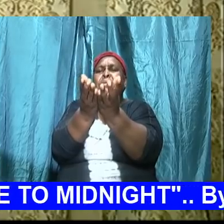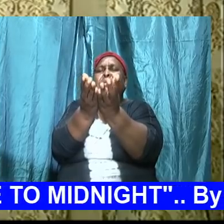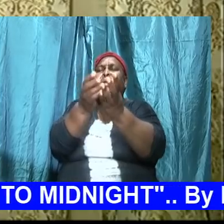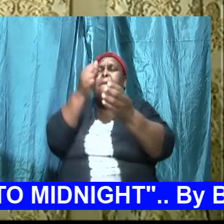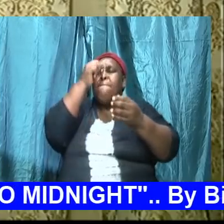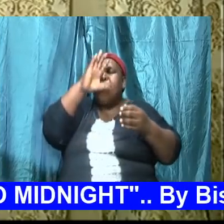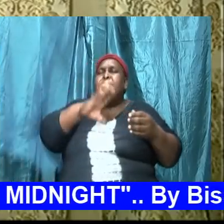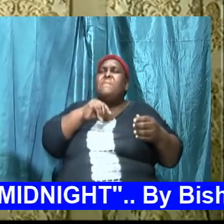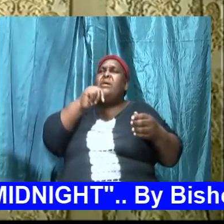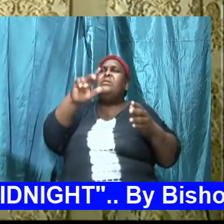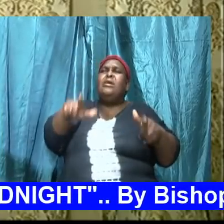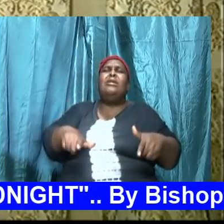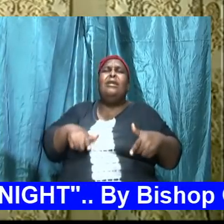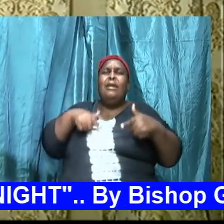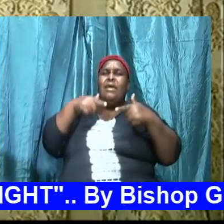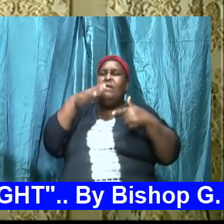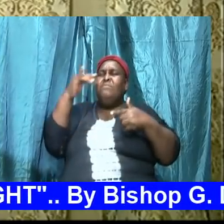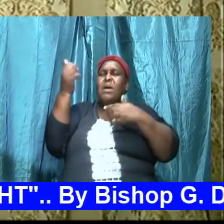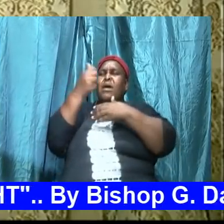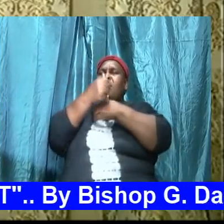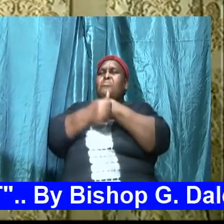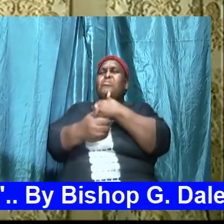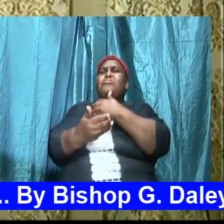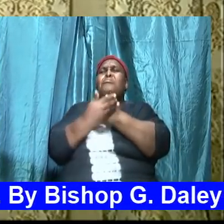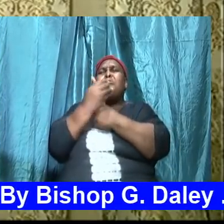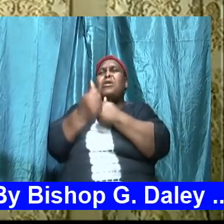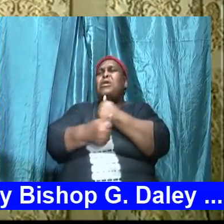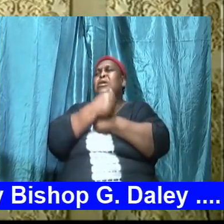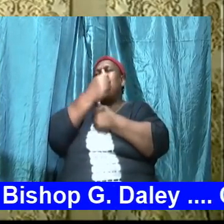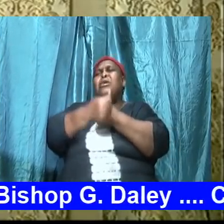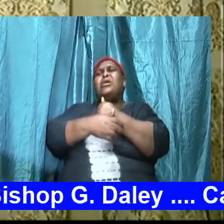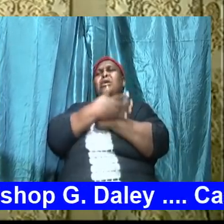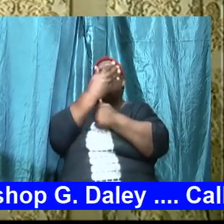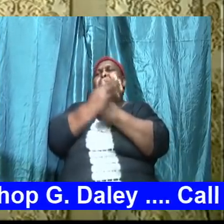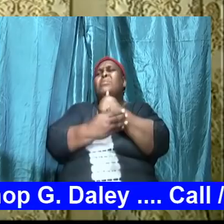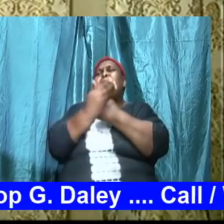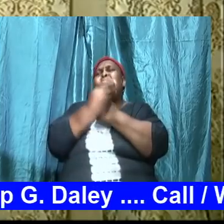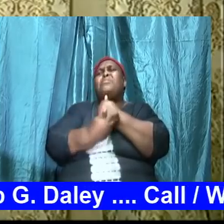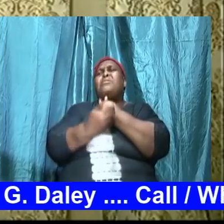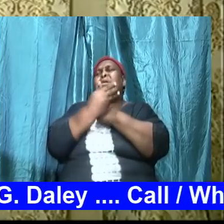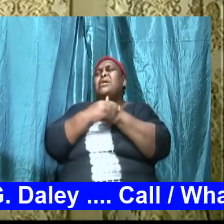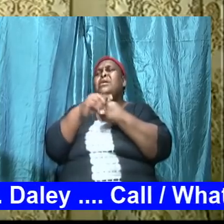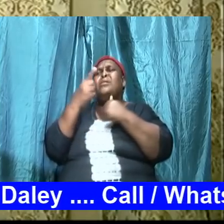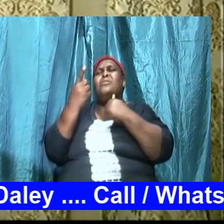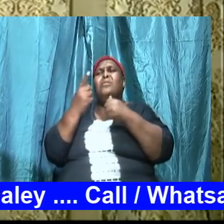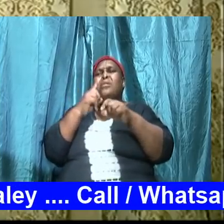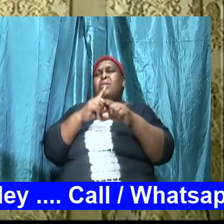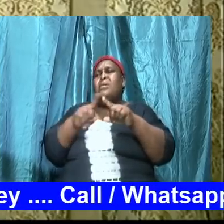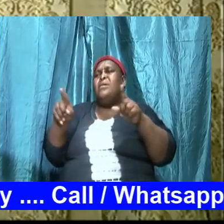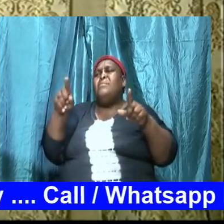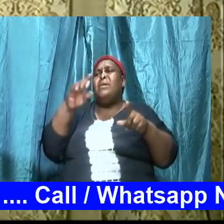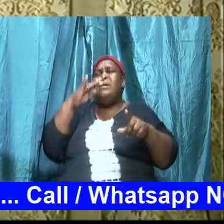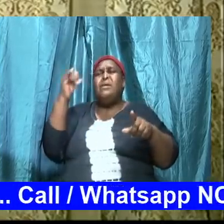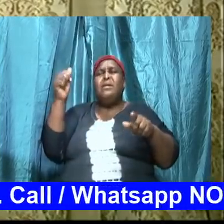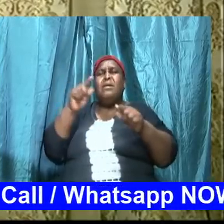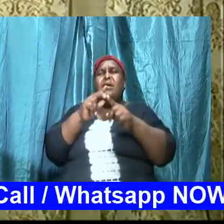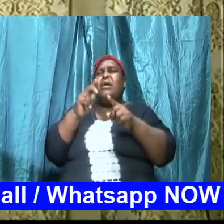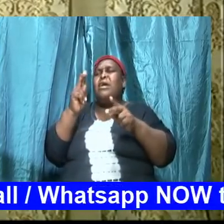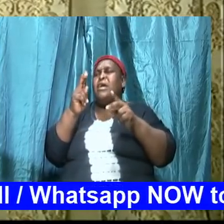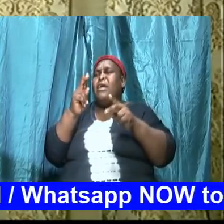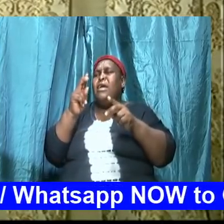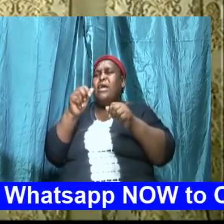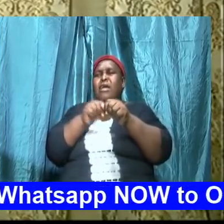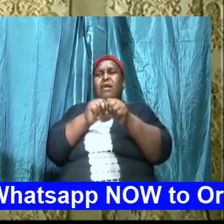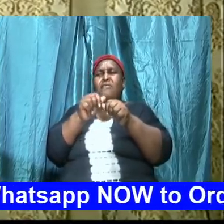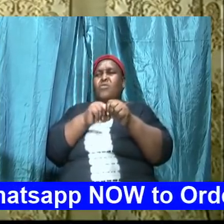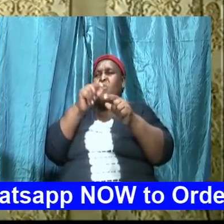by bread alone but by every word that proceeded out of the mouth